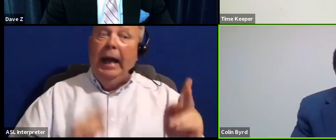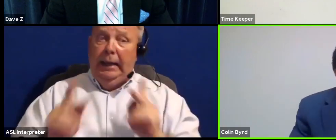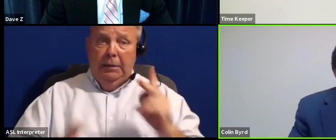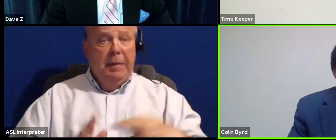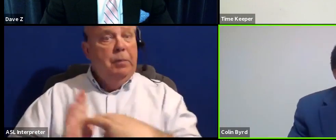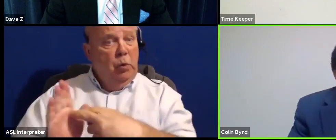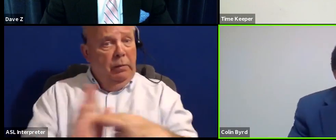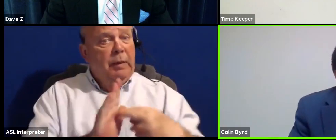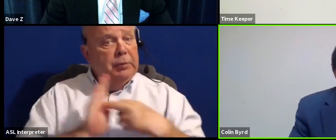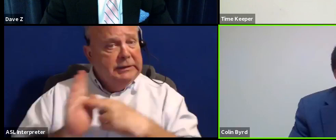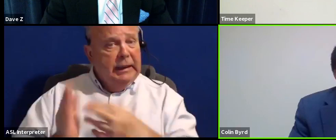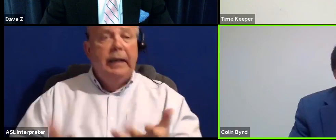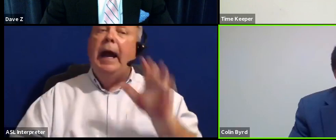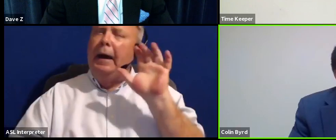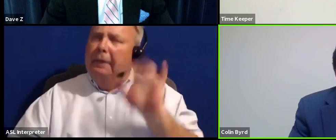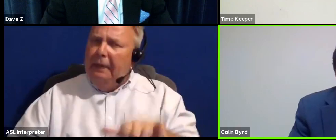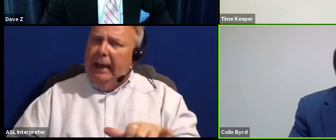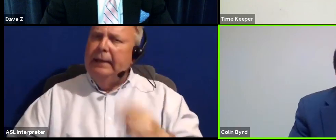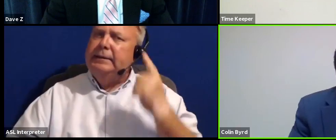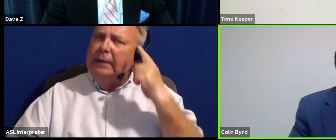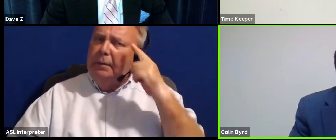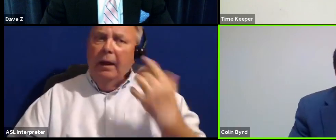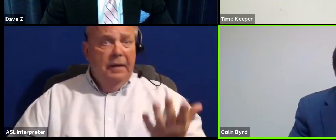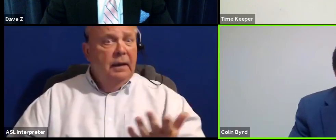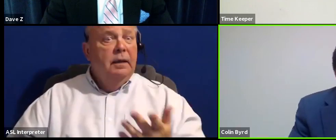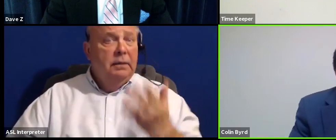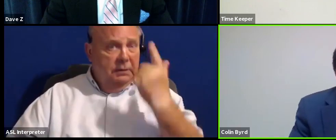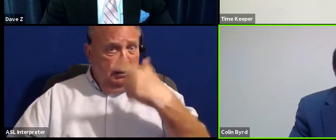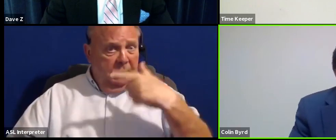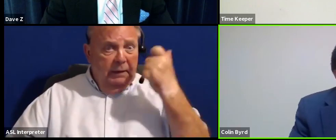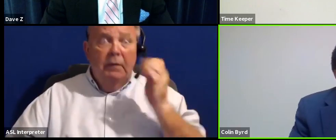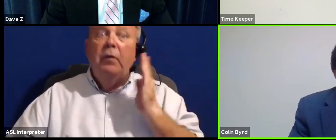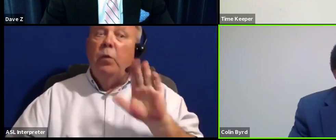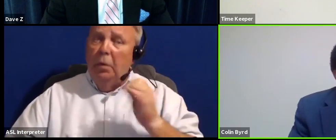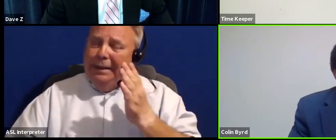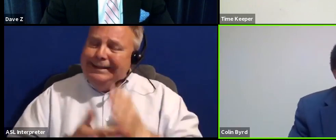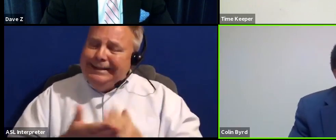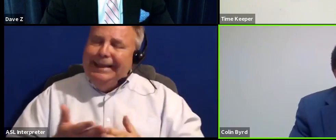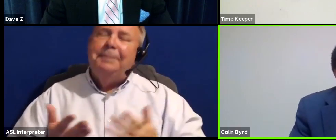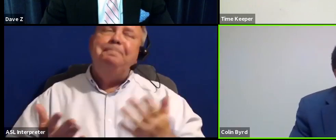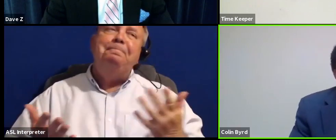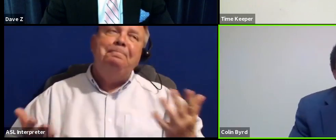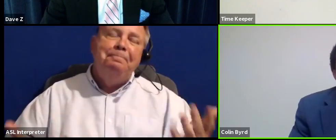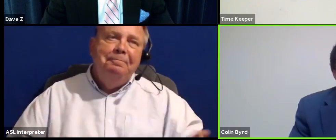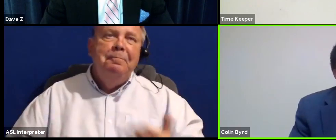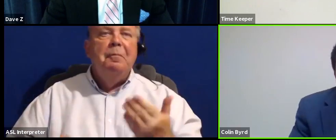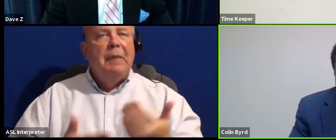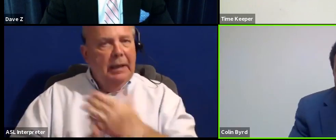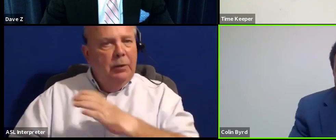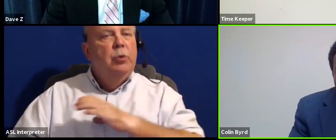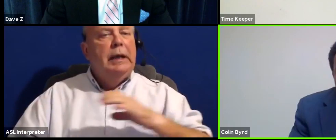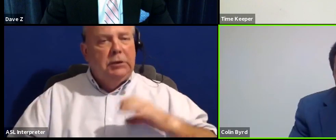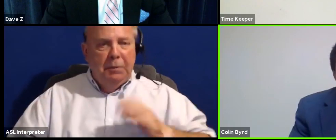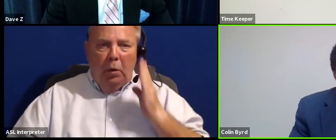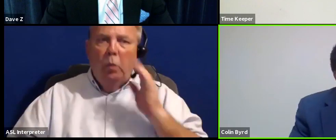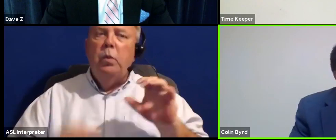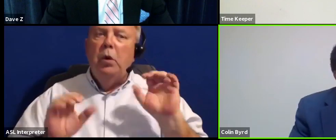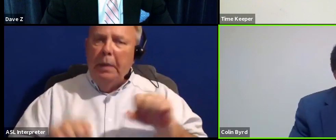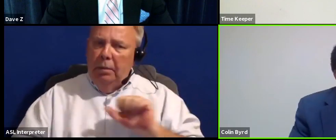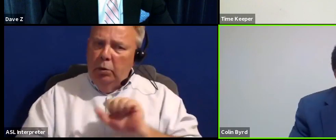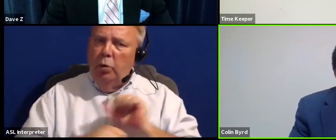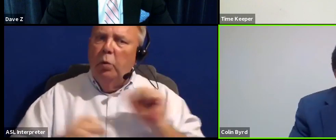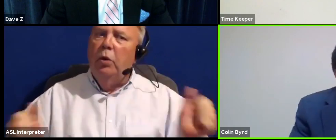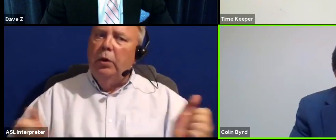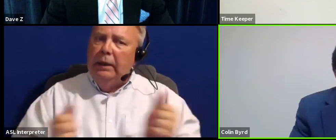represent. That is something that I think, given that there will be some, at least, at least some new council members we will be able to work toward.